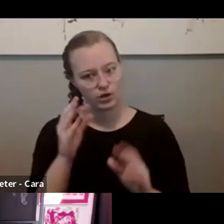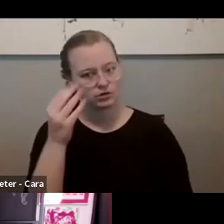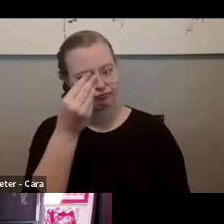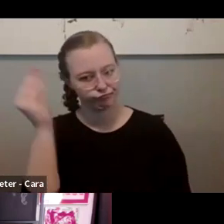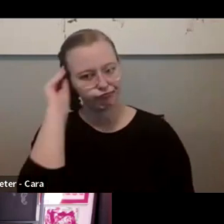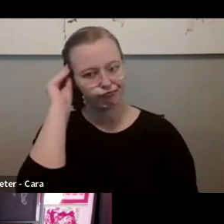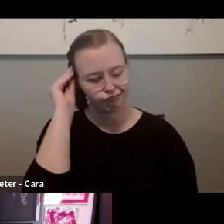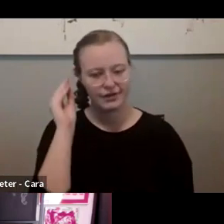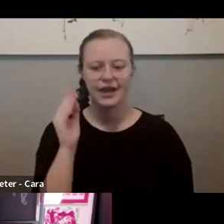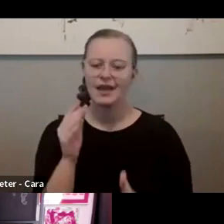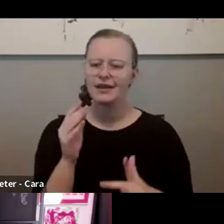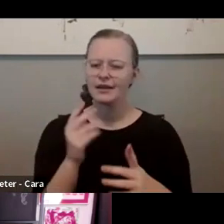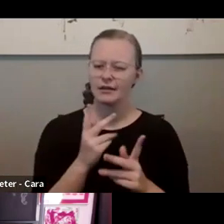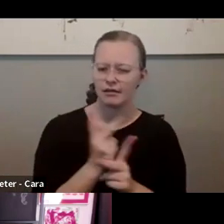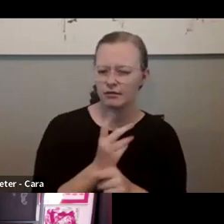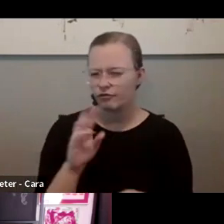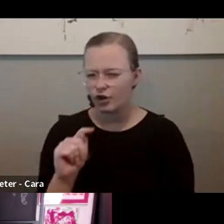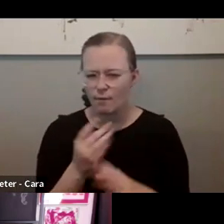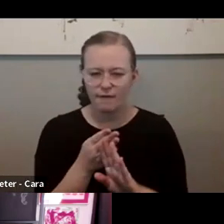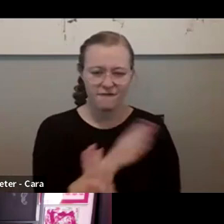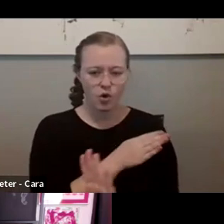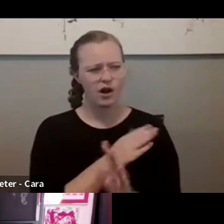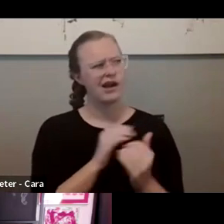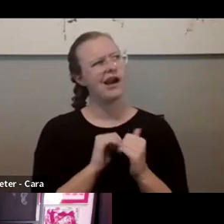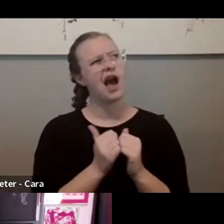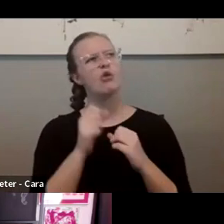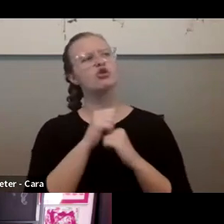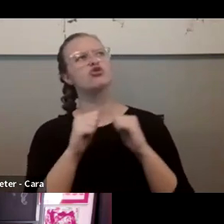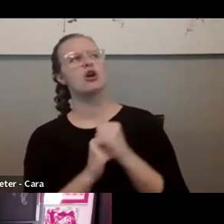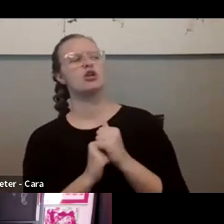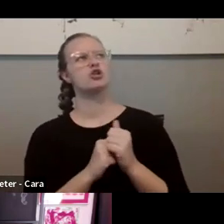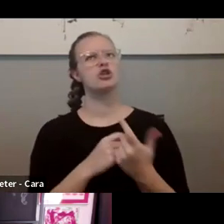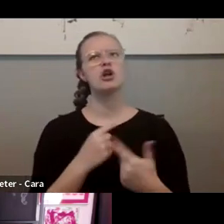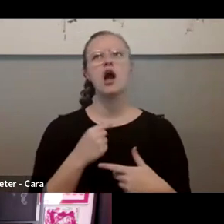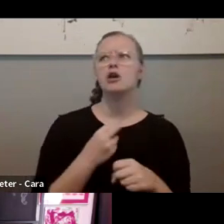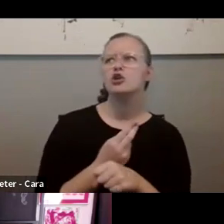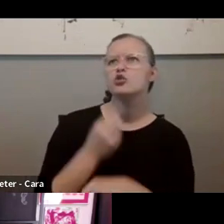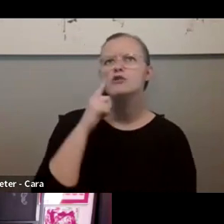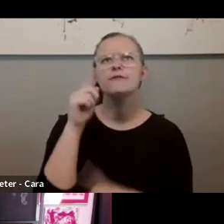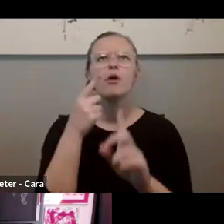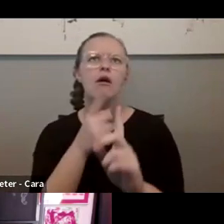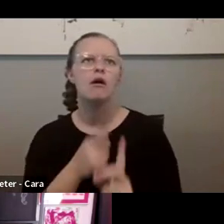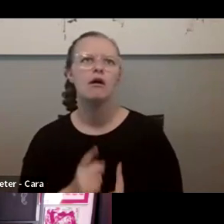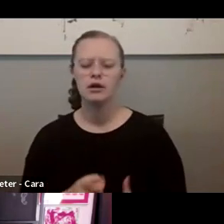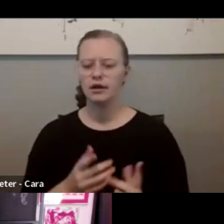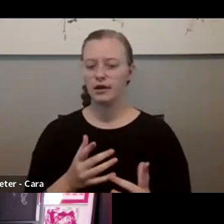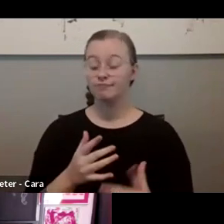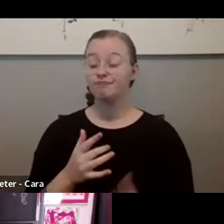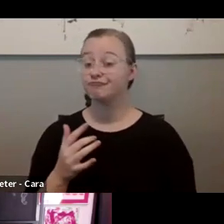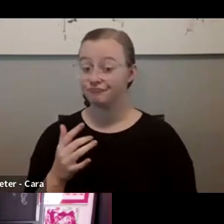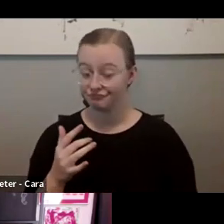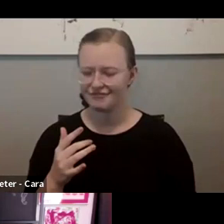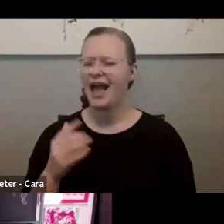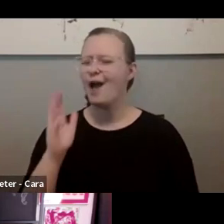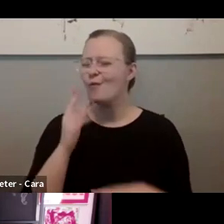need to determine beforehand how it's going to be structured and what you're going to use as as main points. I'll use an